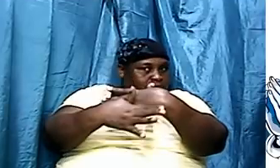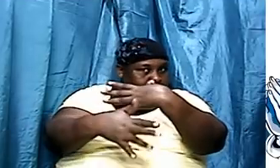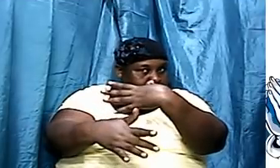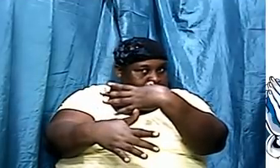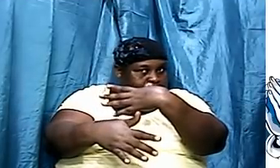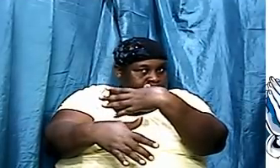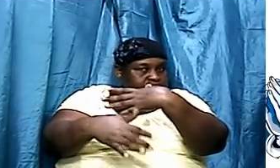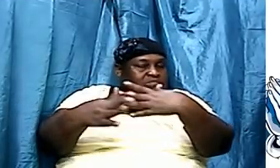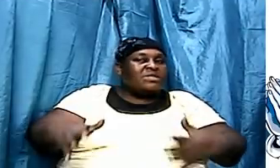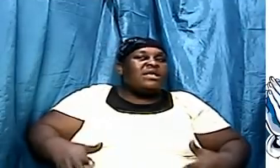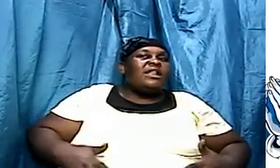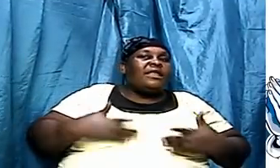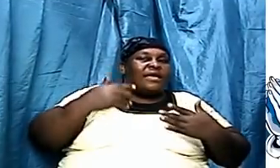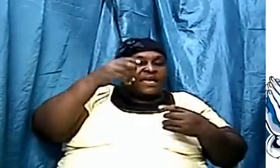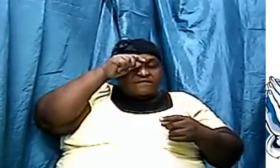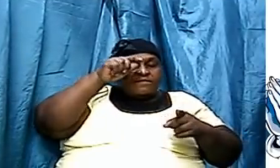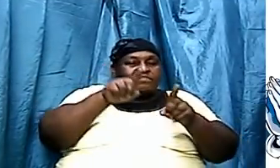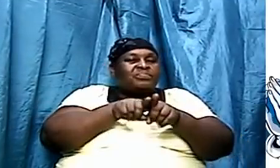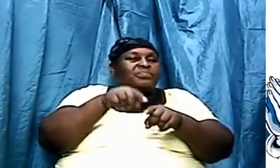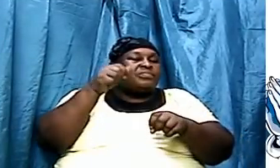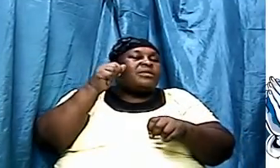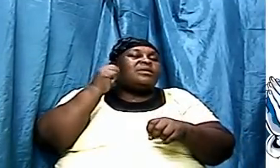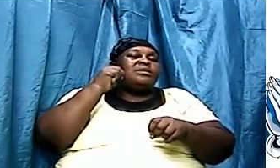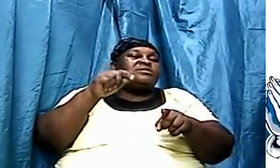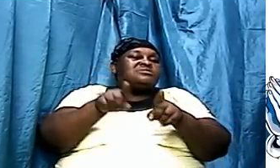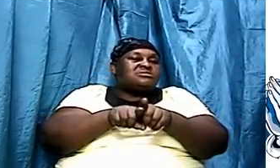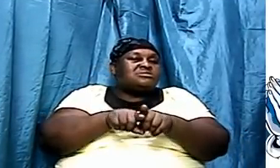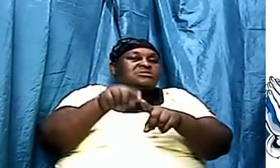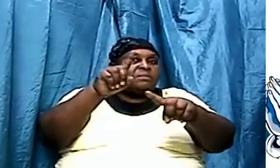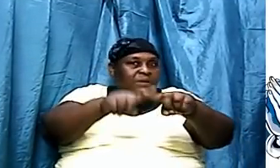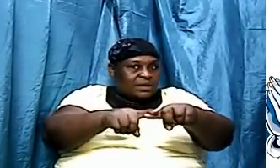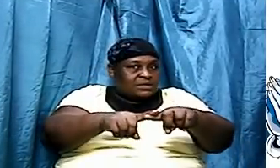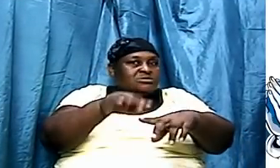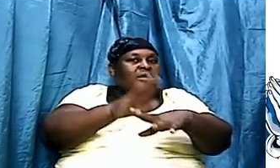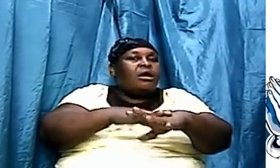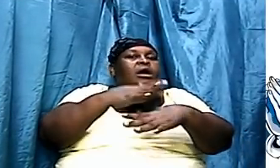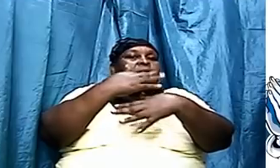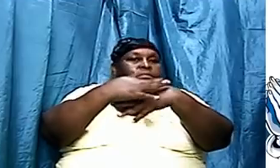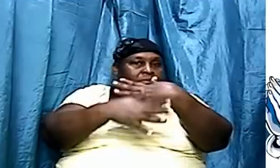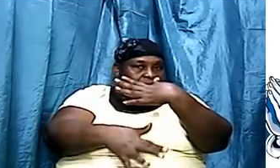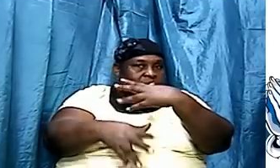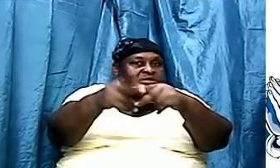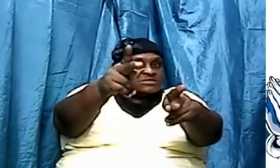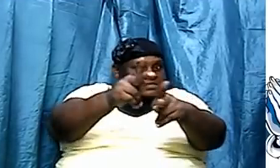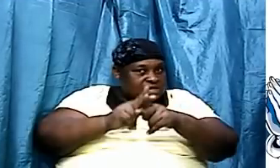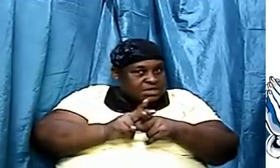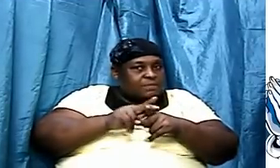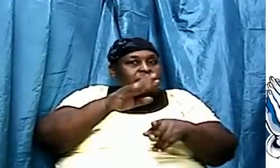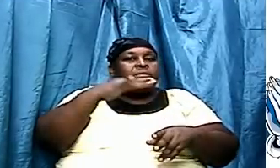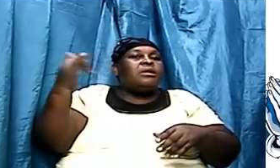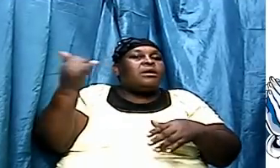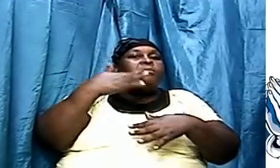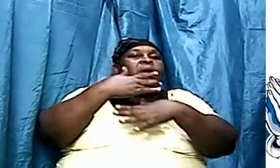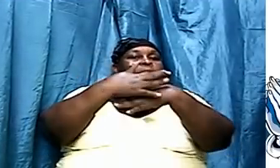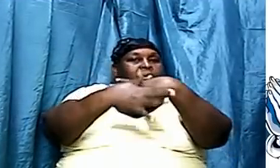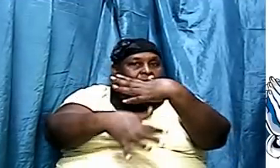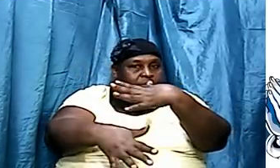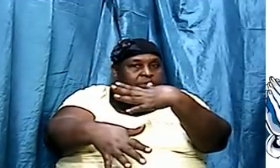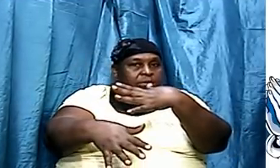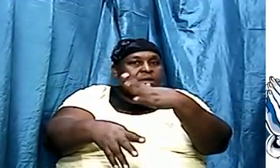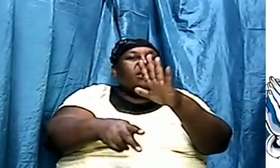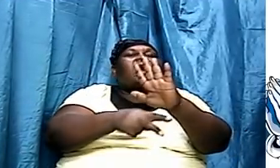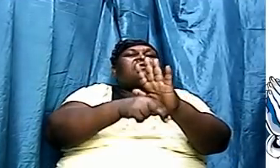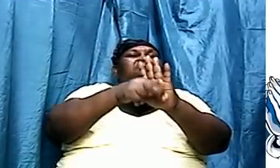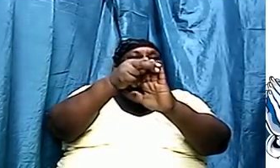Life, brothers and sisters, depends on blood. It is preserved by blood. And it is nourished